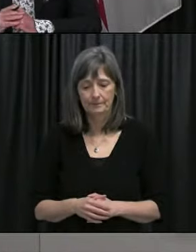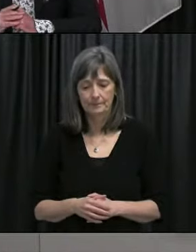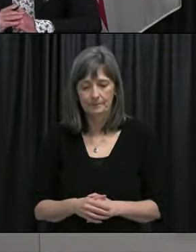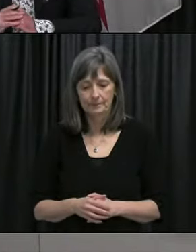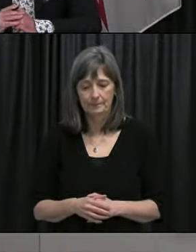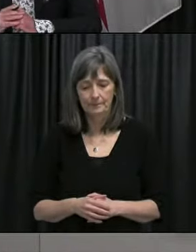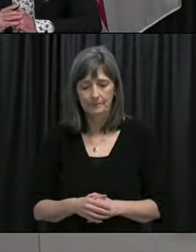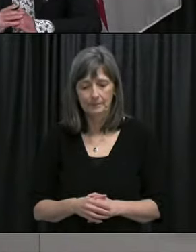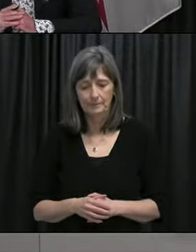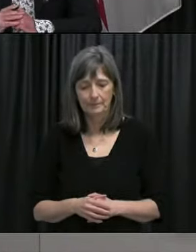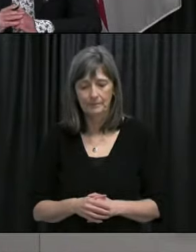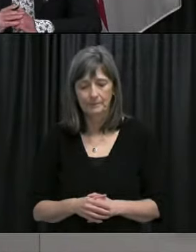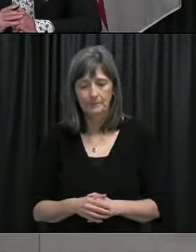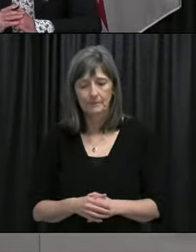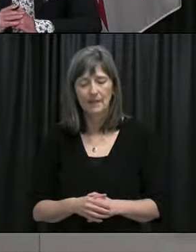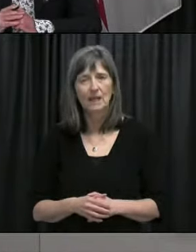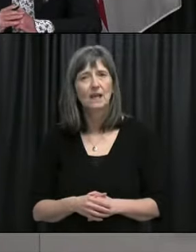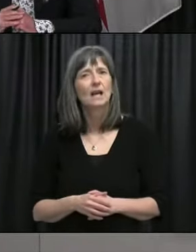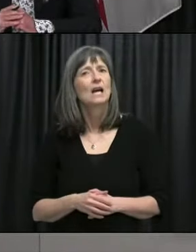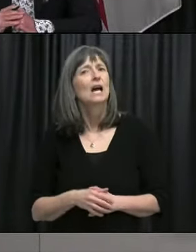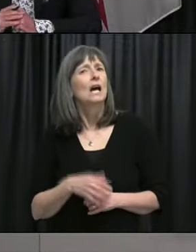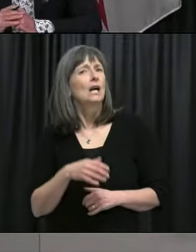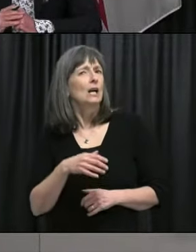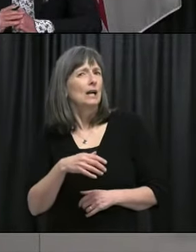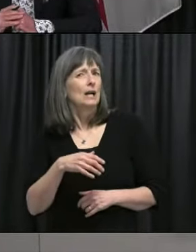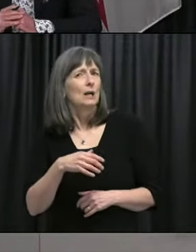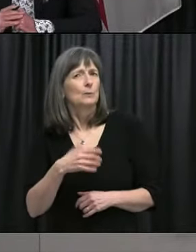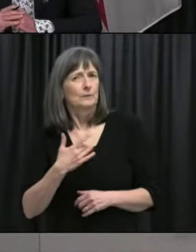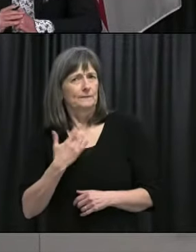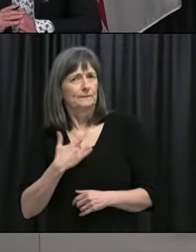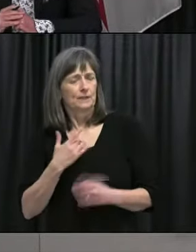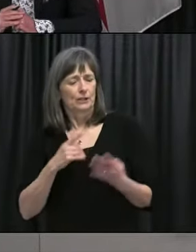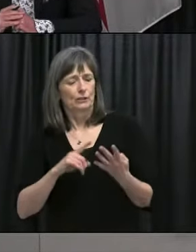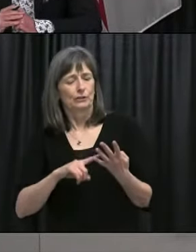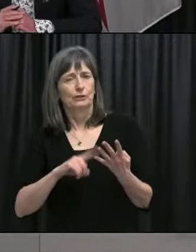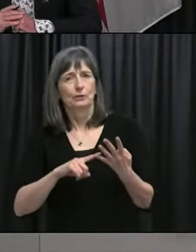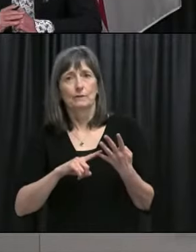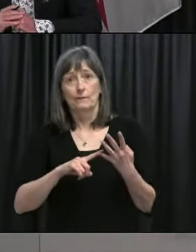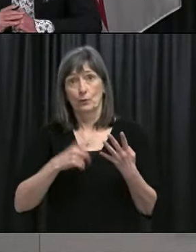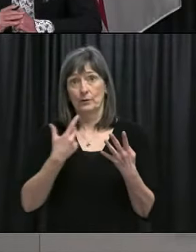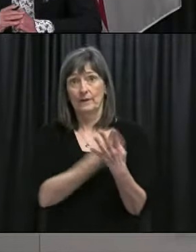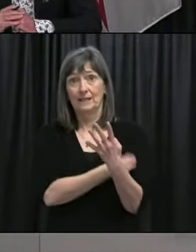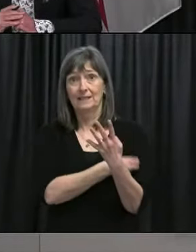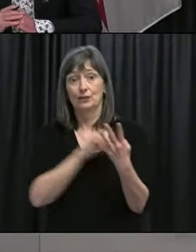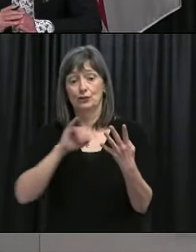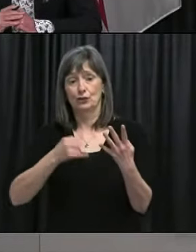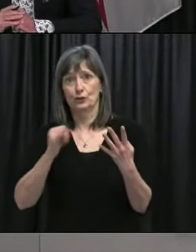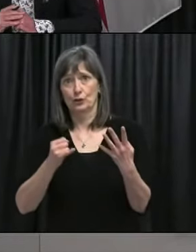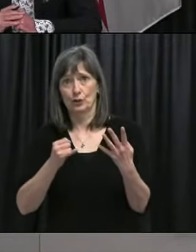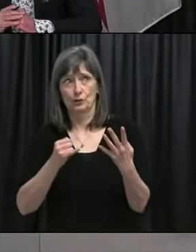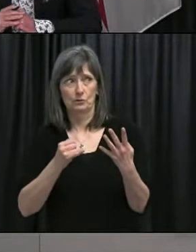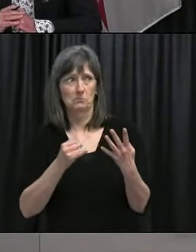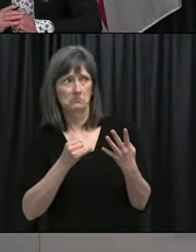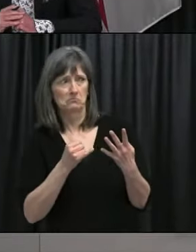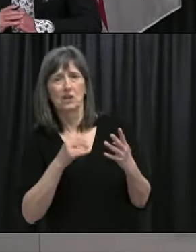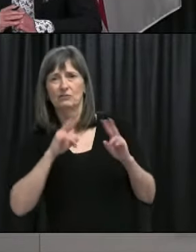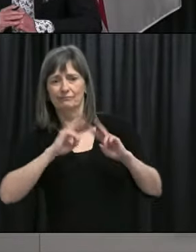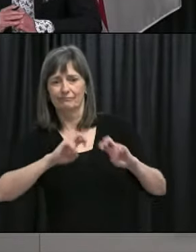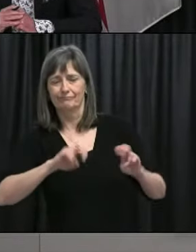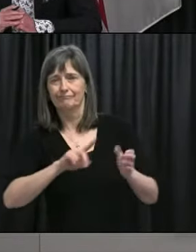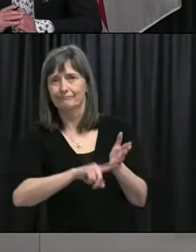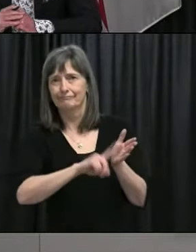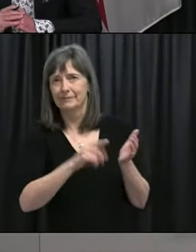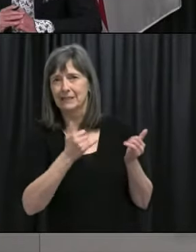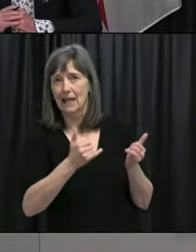the federal government will ship Johnson and Johnson doses after they've done their own review. We know that they've received them. How are those going to fit into